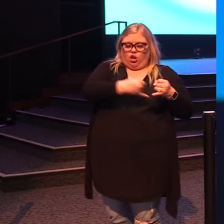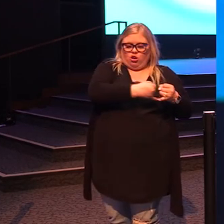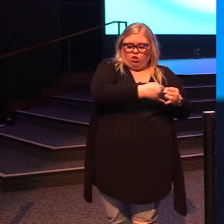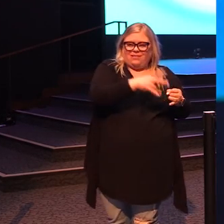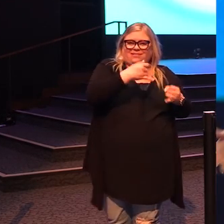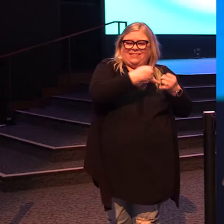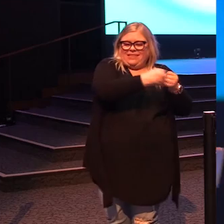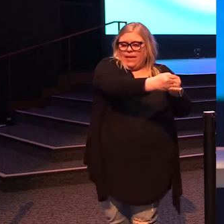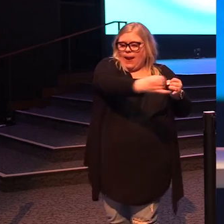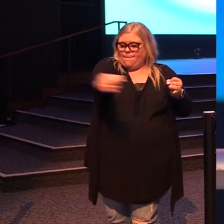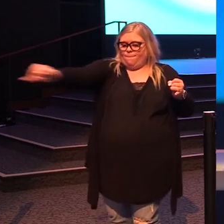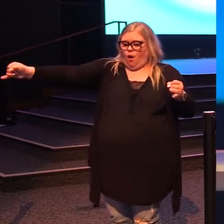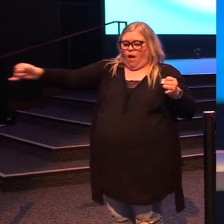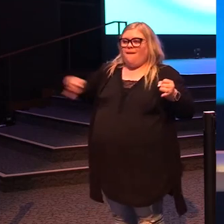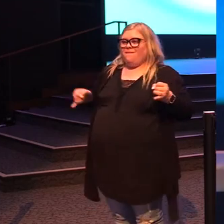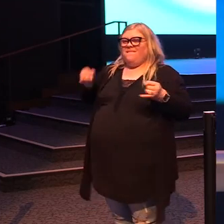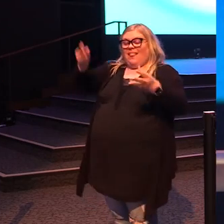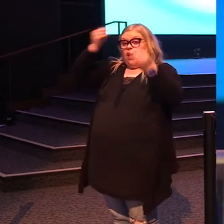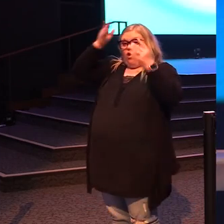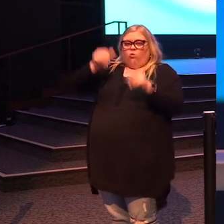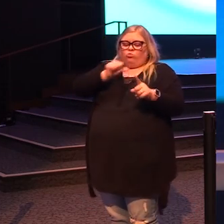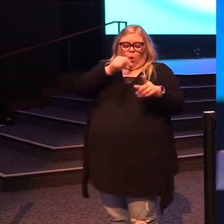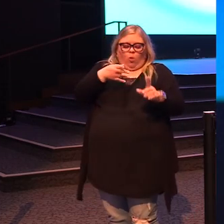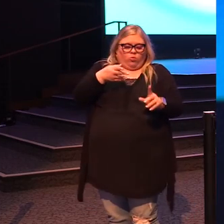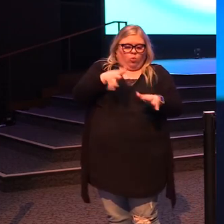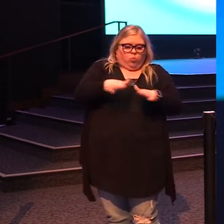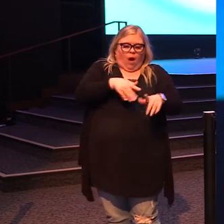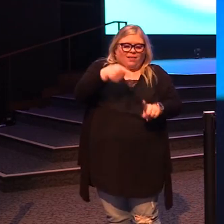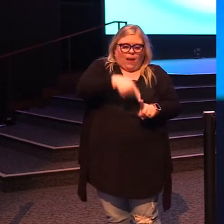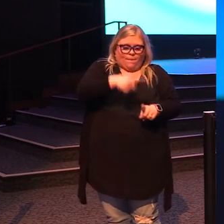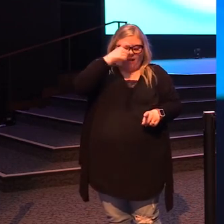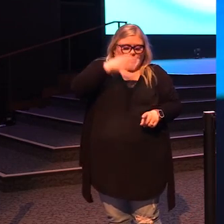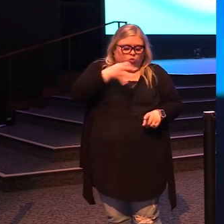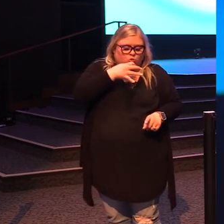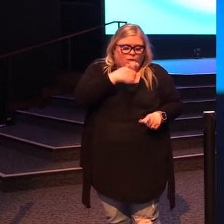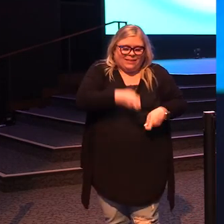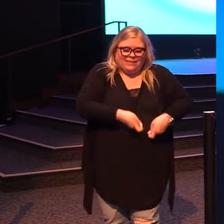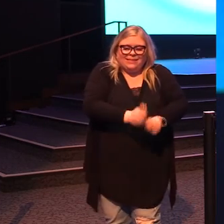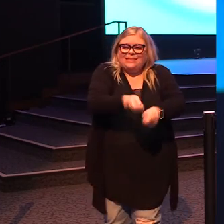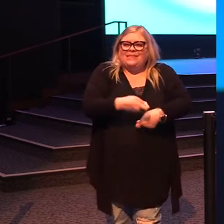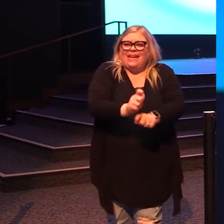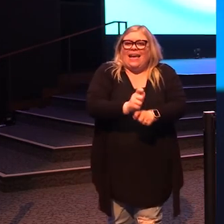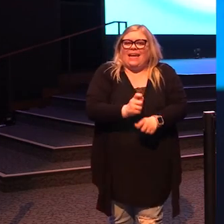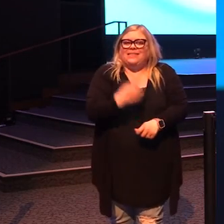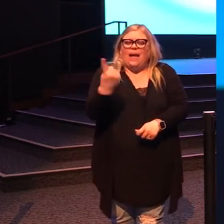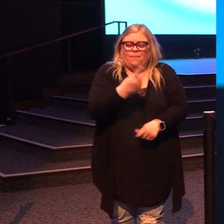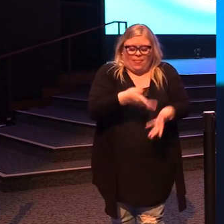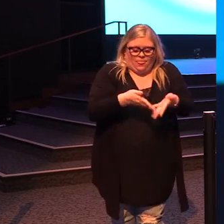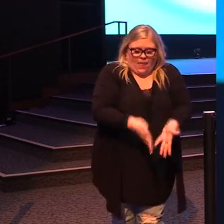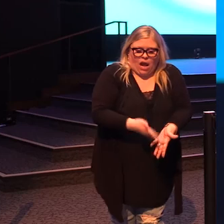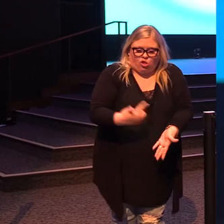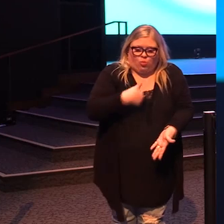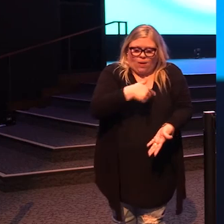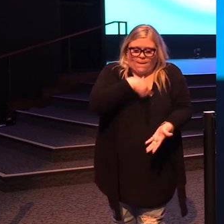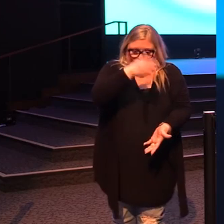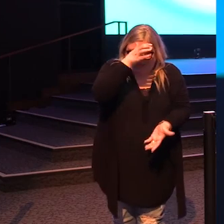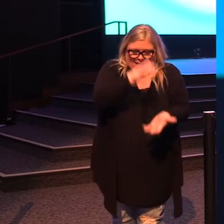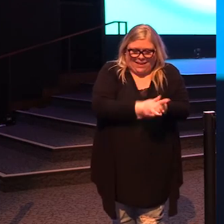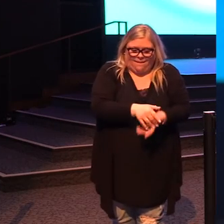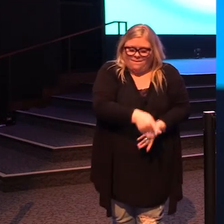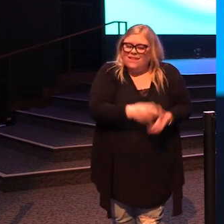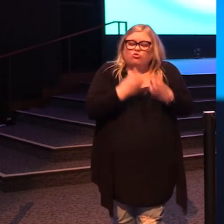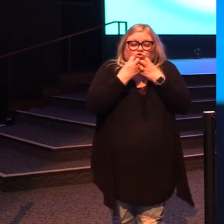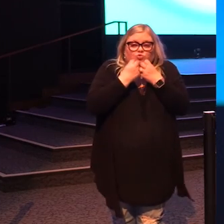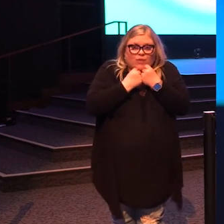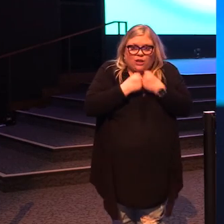they're taped off to let you know, don't walk here because we're doing a dig. There's something underneath the ground here that we believe there's treasure.